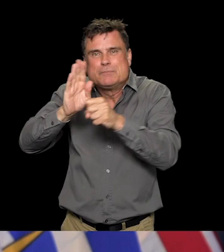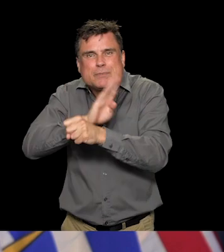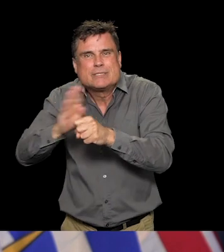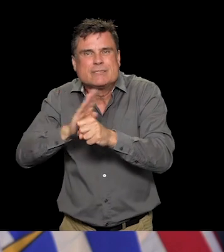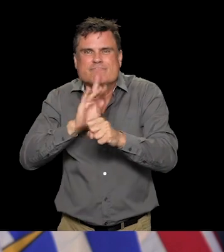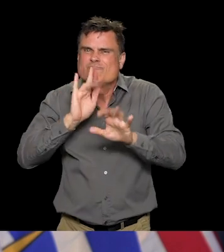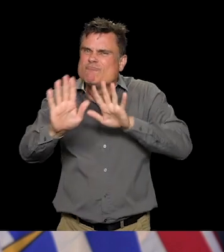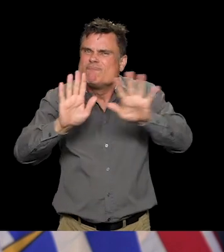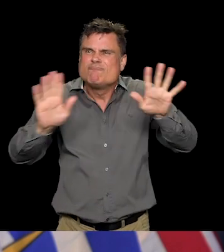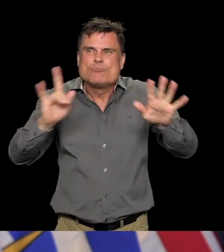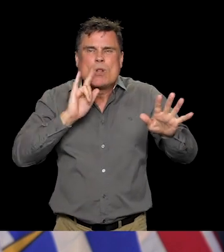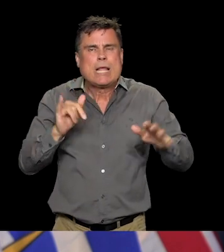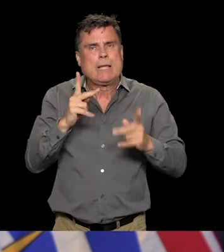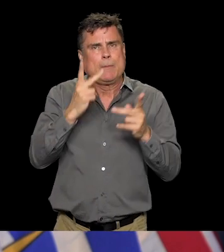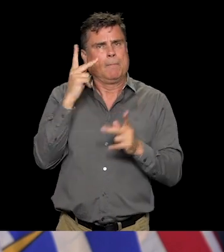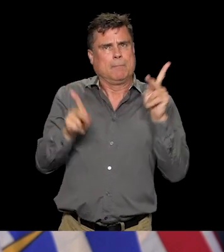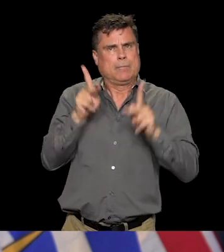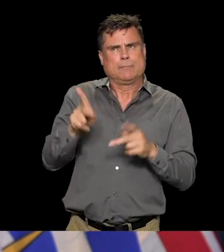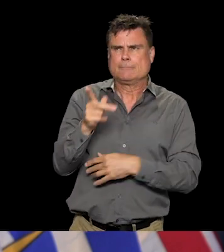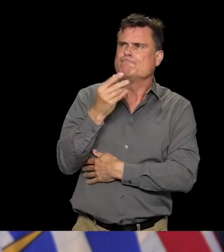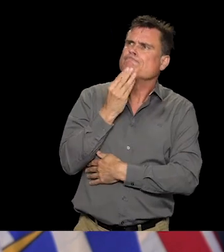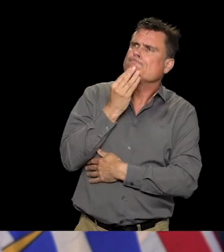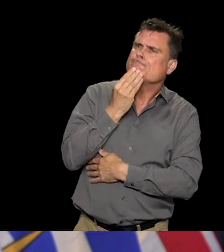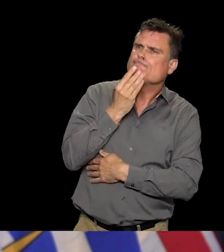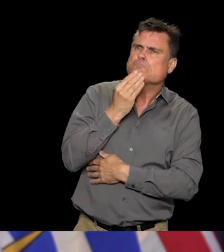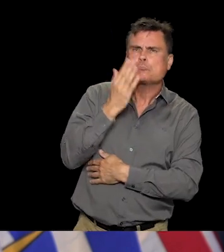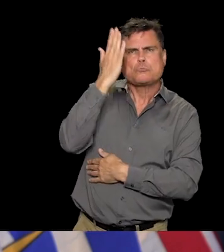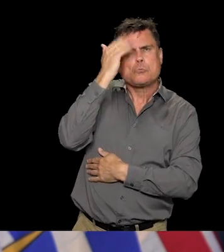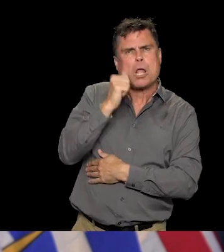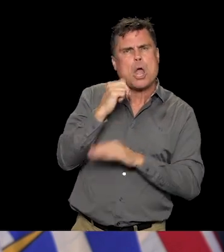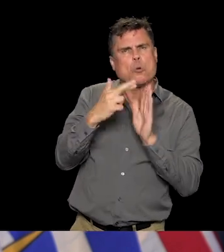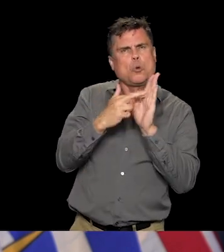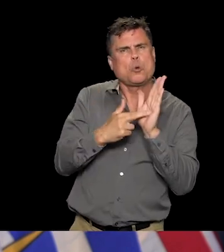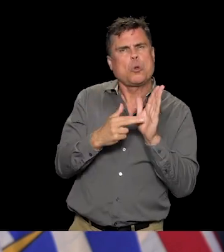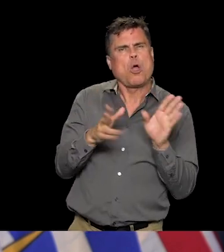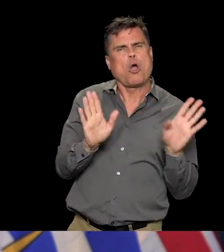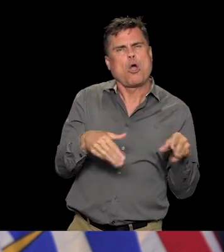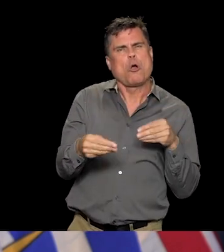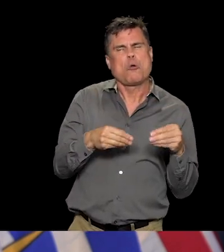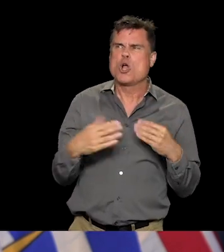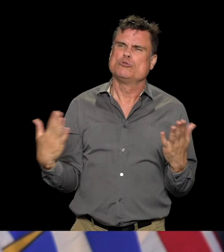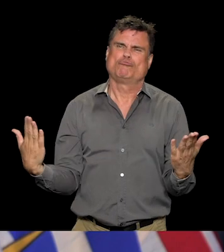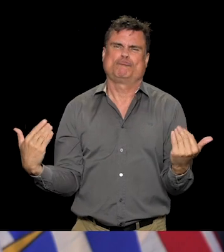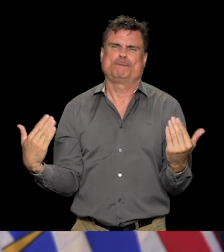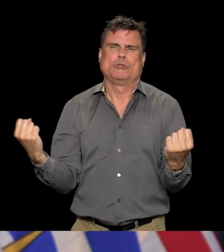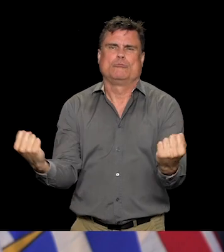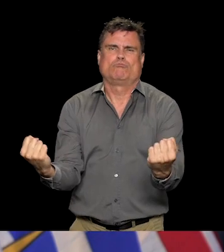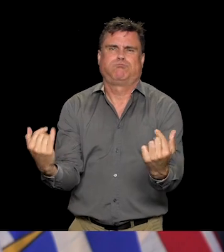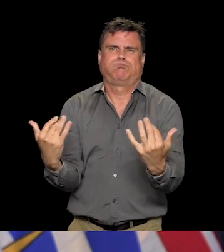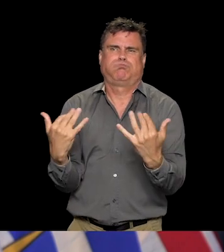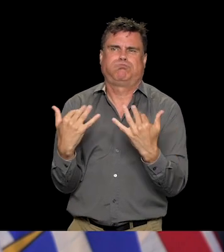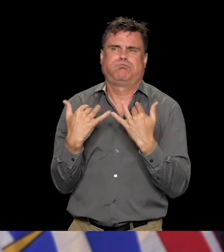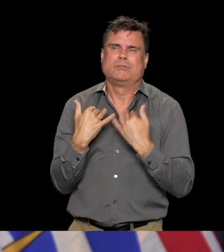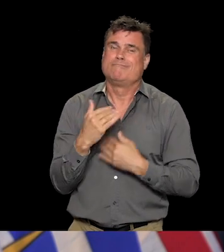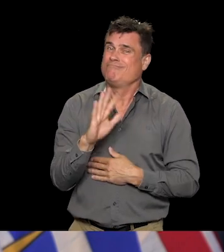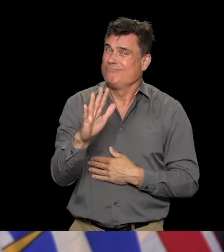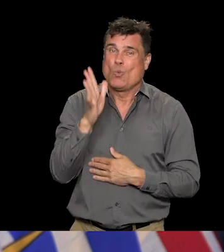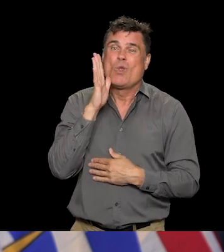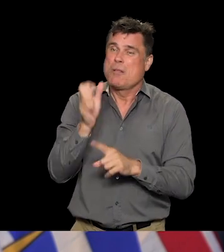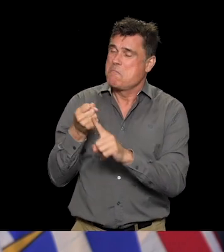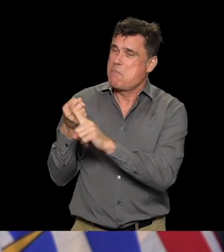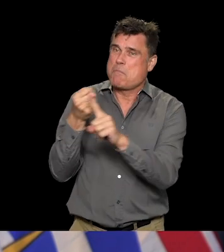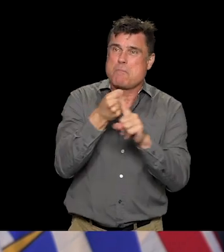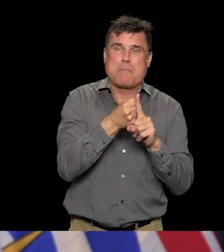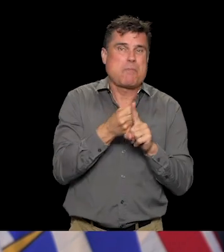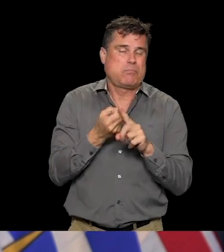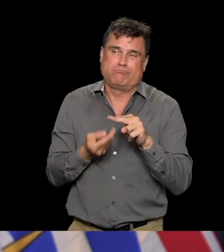And so it becomes a balancing of that. It's not about trying to punish businesses or it's trying to find ways that we can